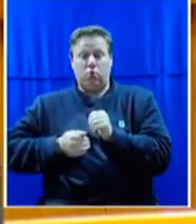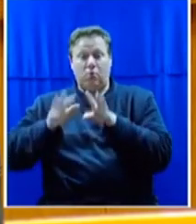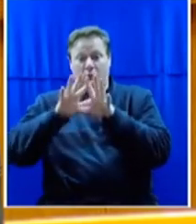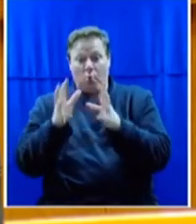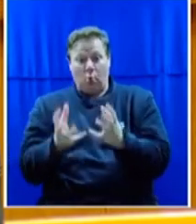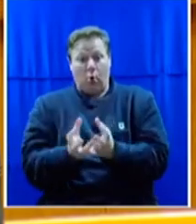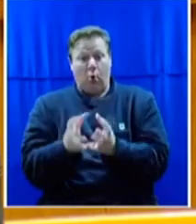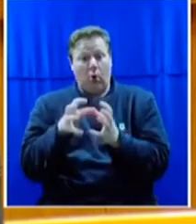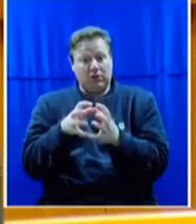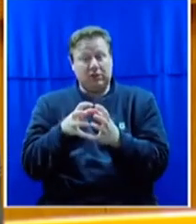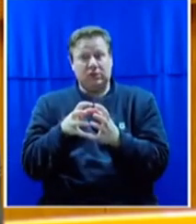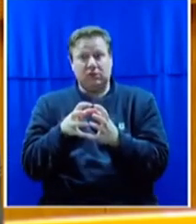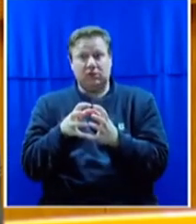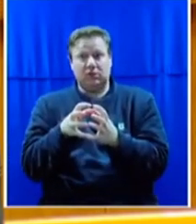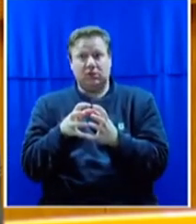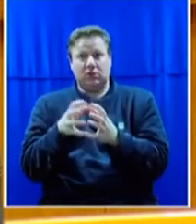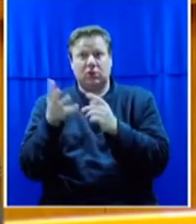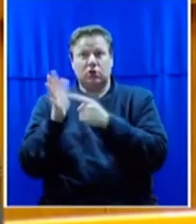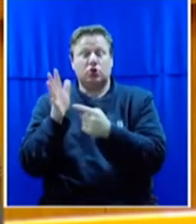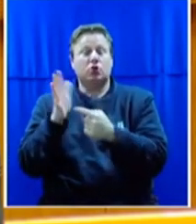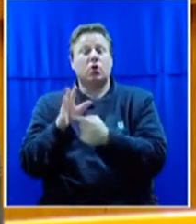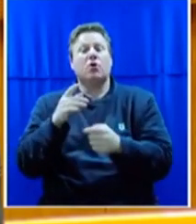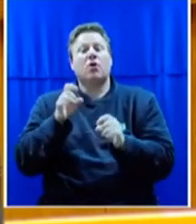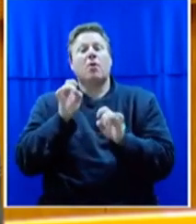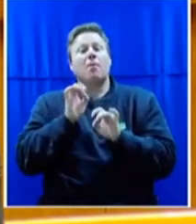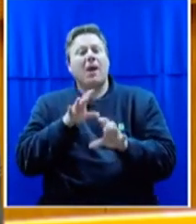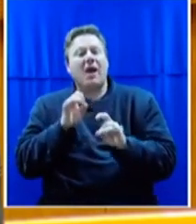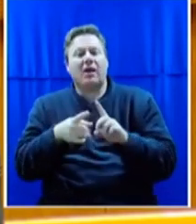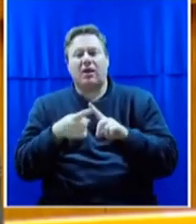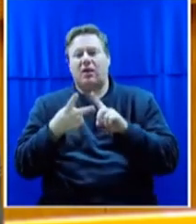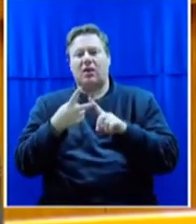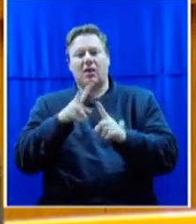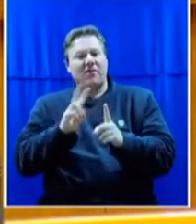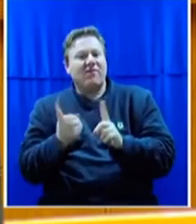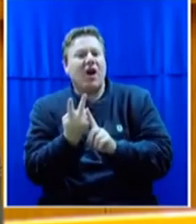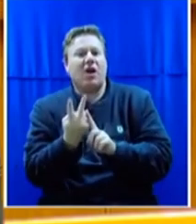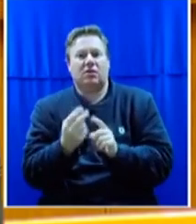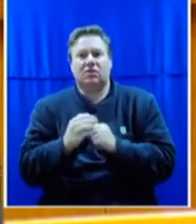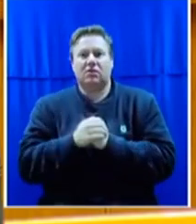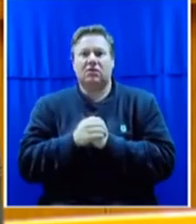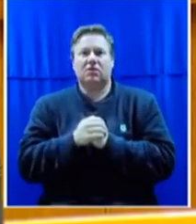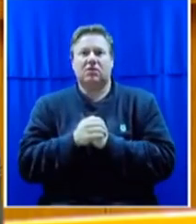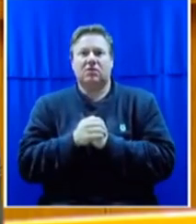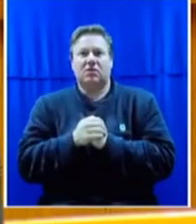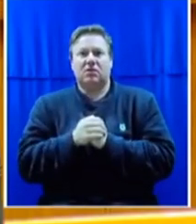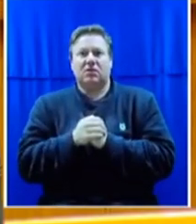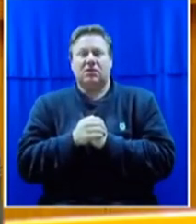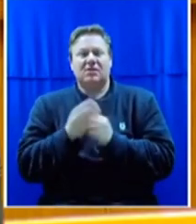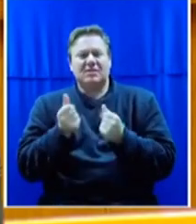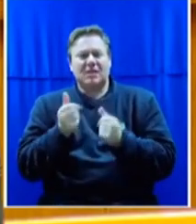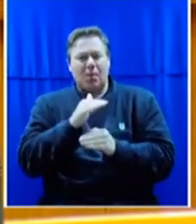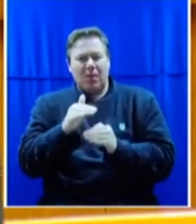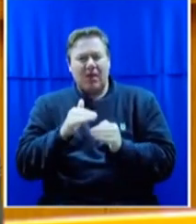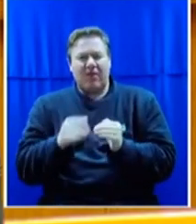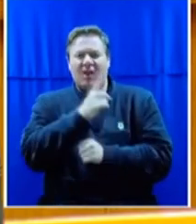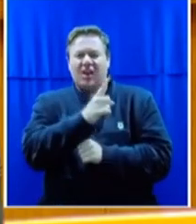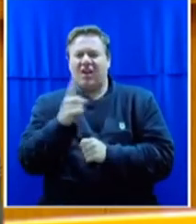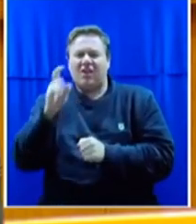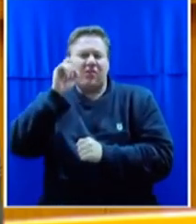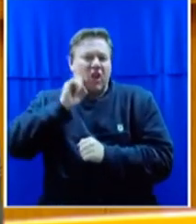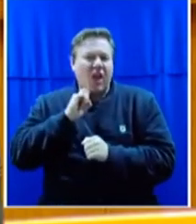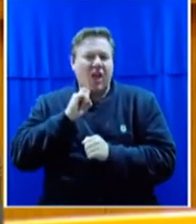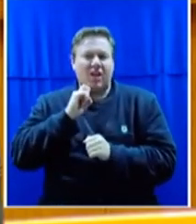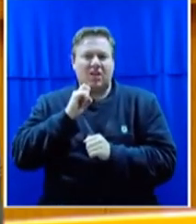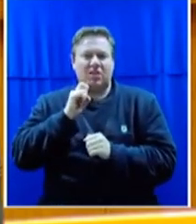experience is riddled with pain and violence. At some level, at every age, women are subjugated